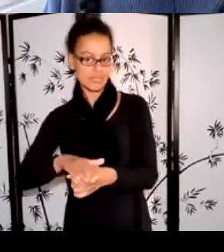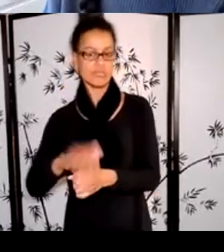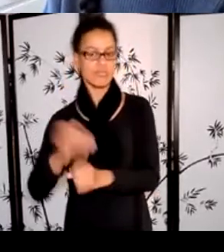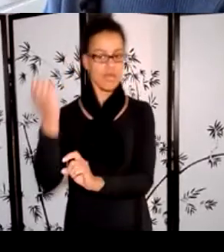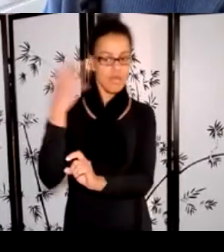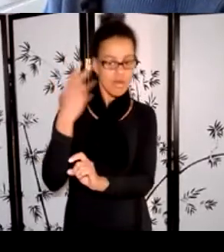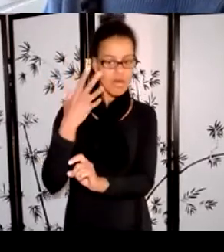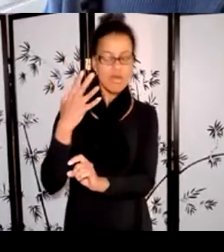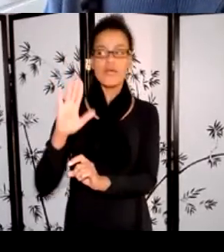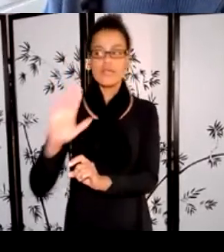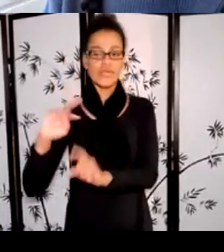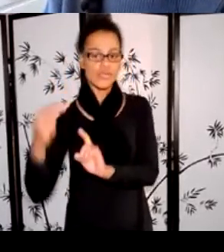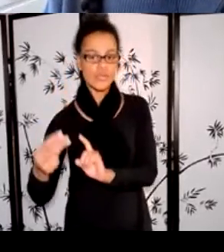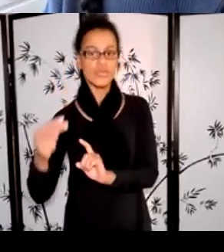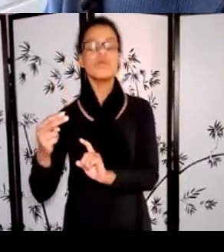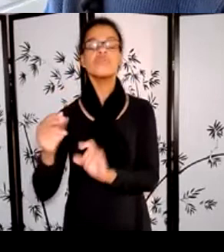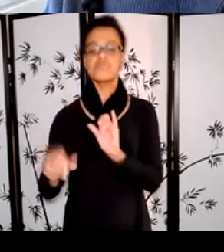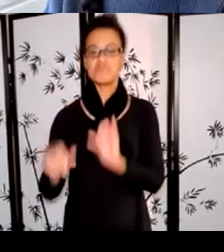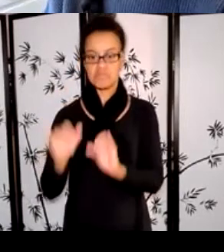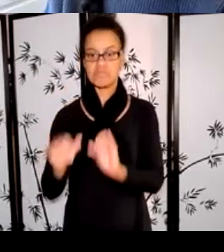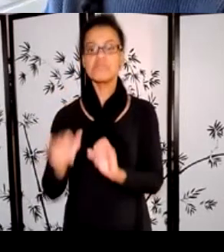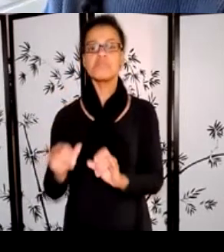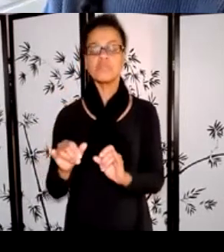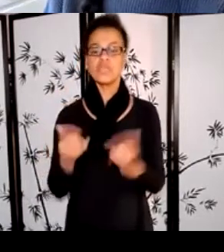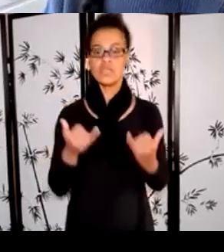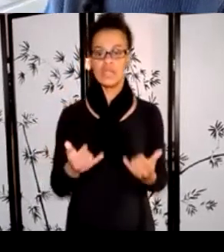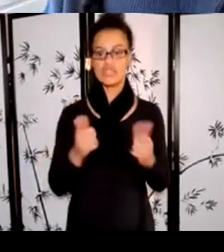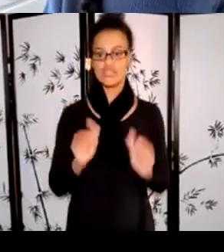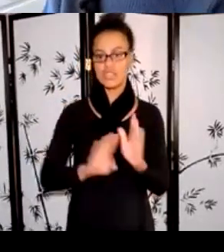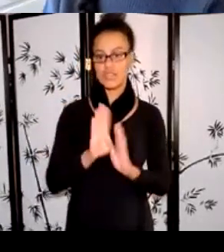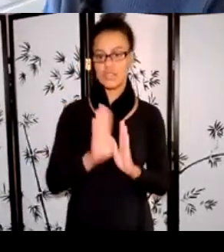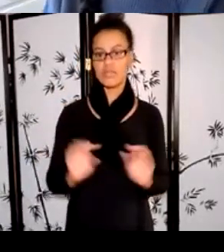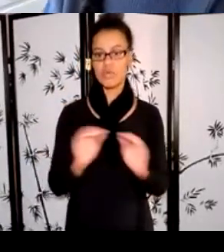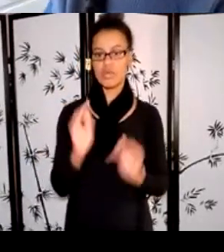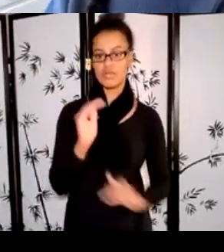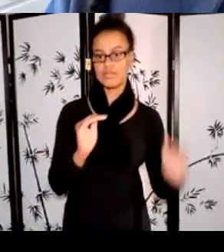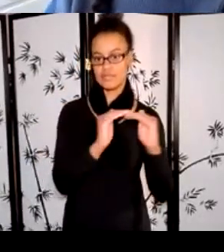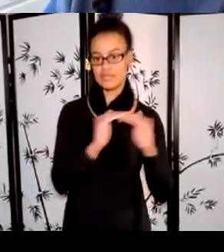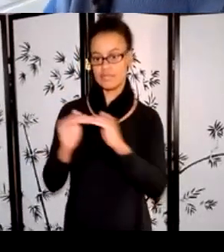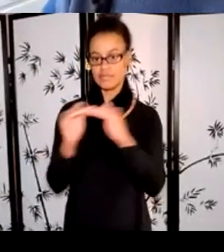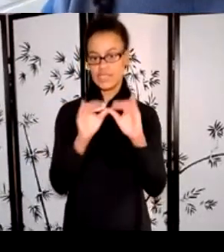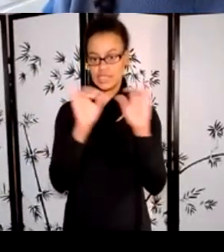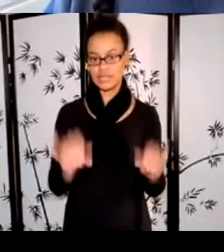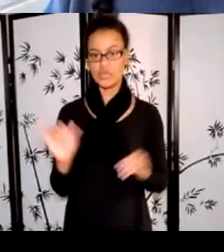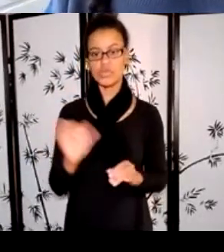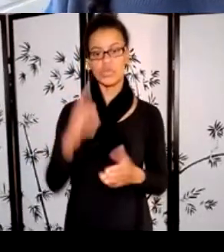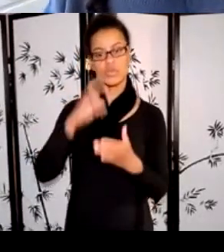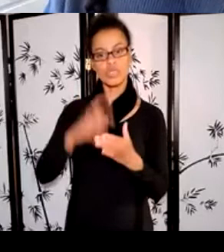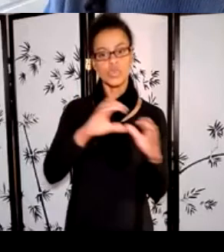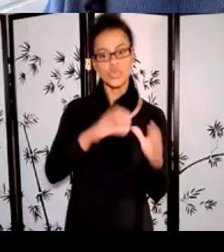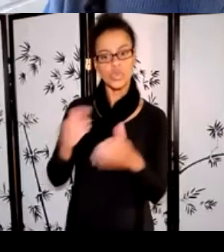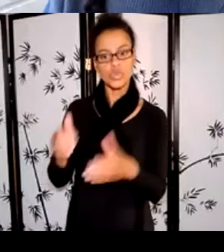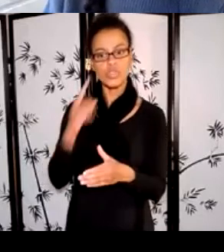in granting and working to create more equitable systems. We've also identified equity priority groups and adopted a specific